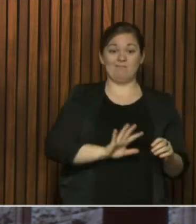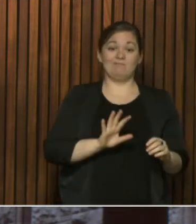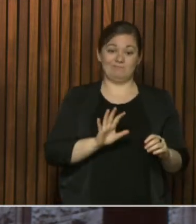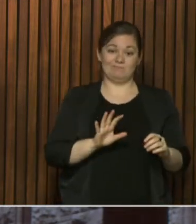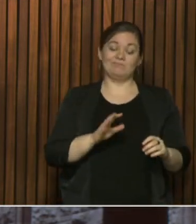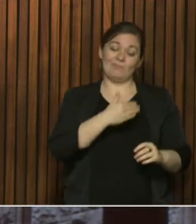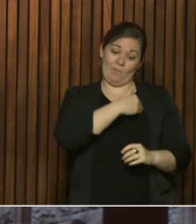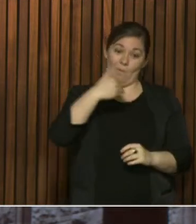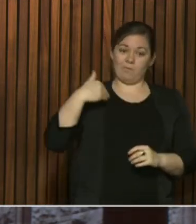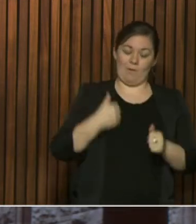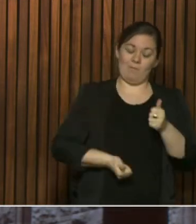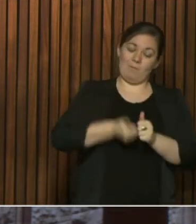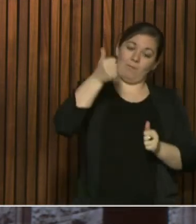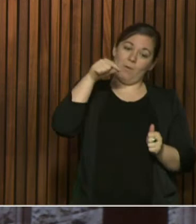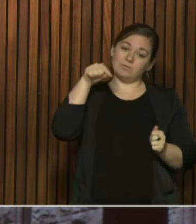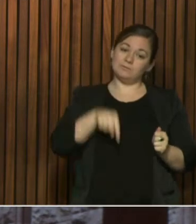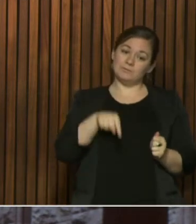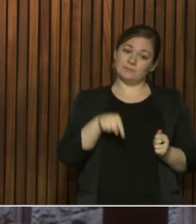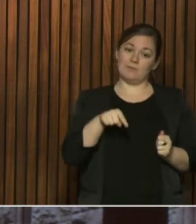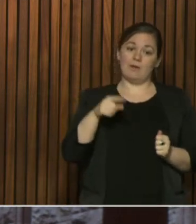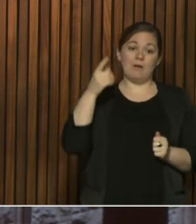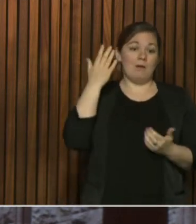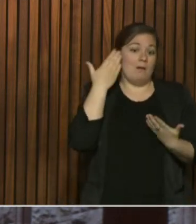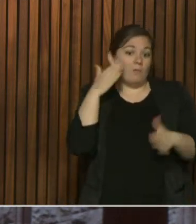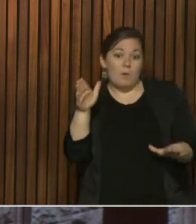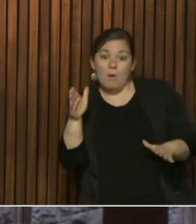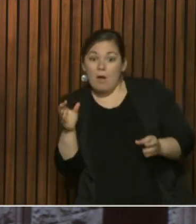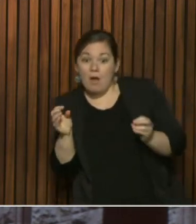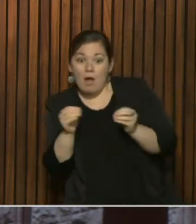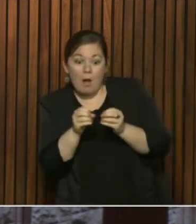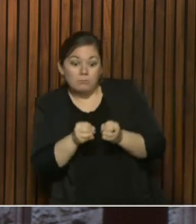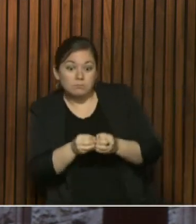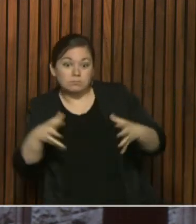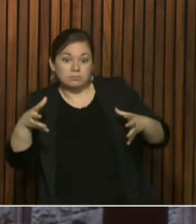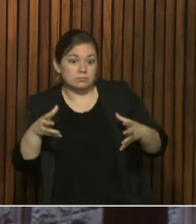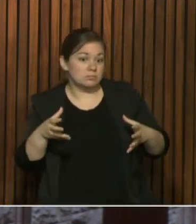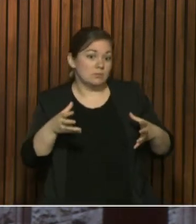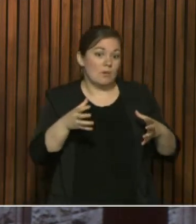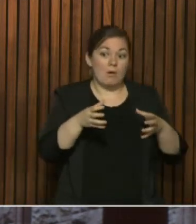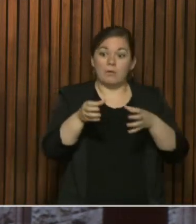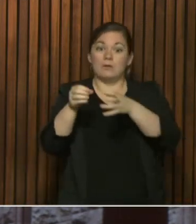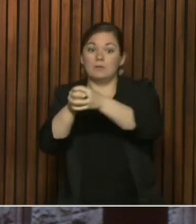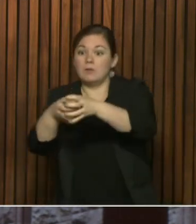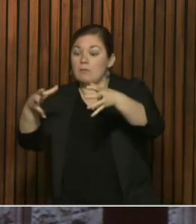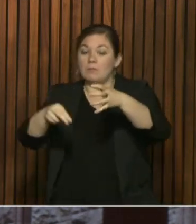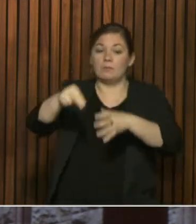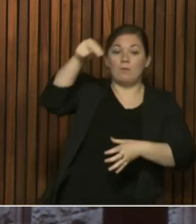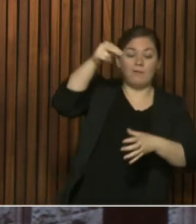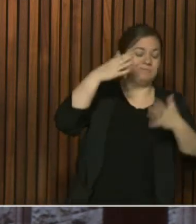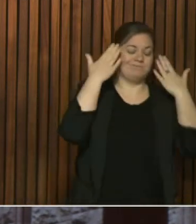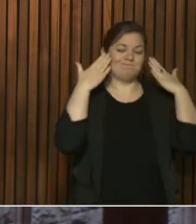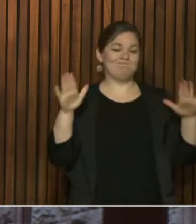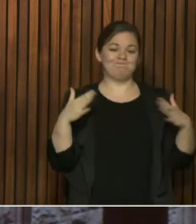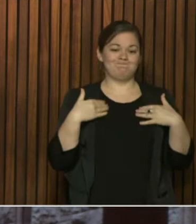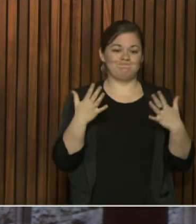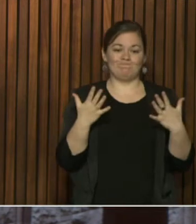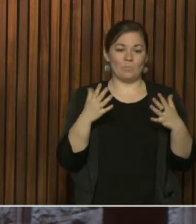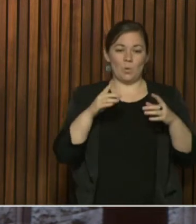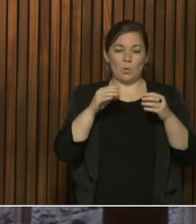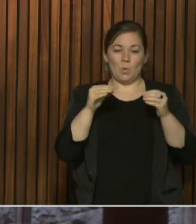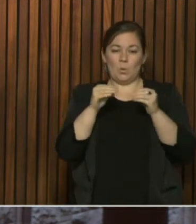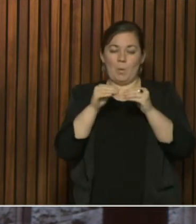misfortune of having more serious sequelae of the infection requiring hospitalization. And then unfortunately,